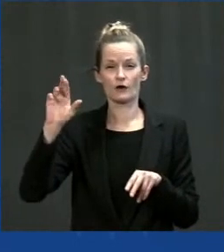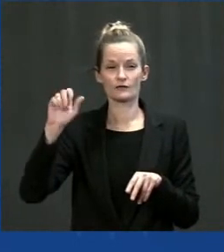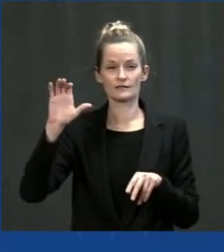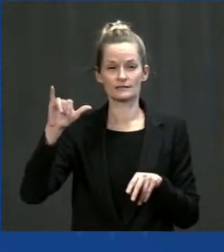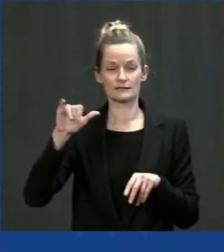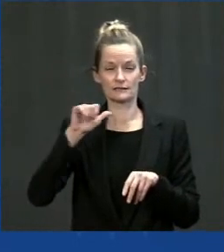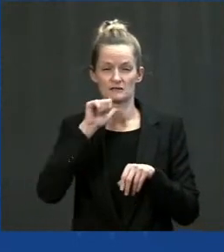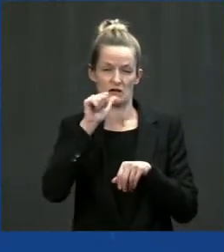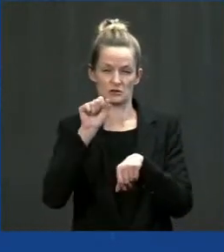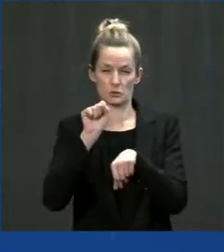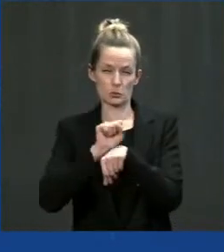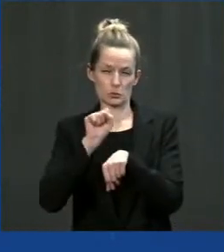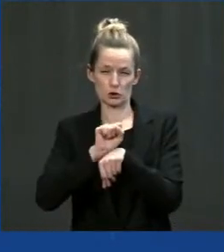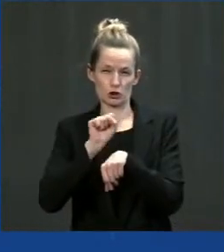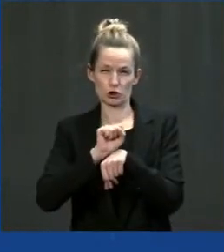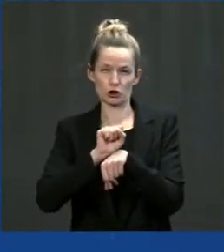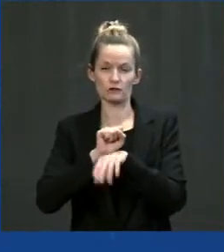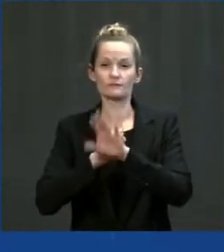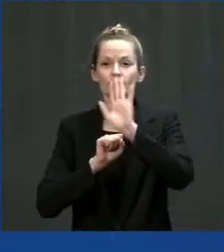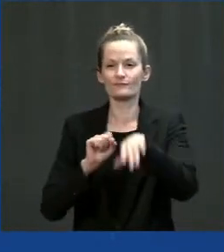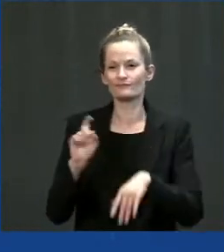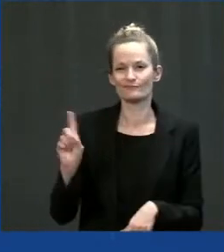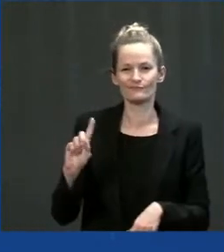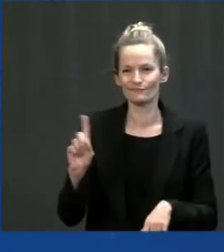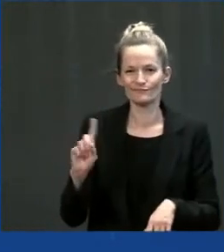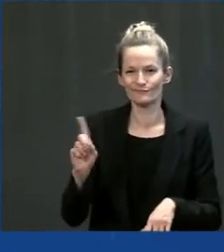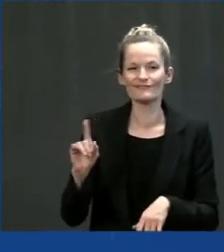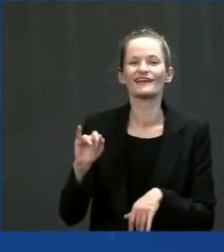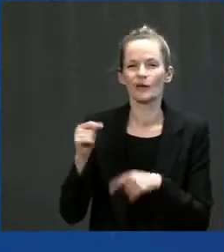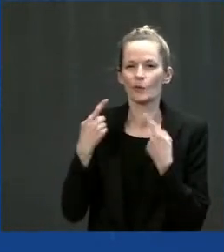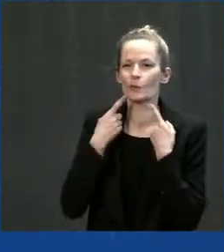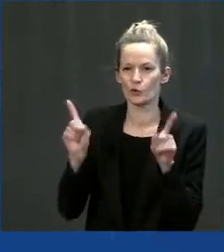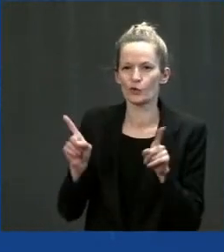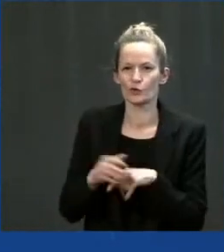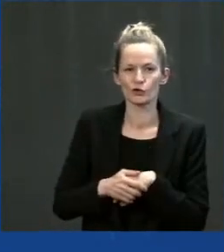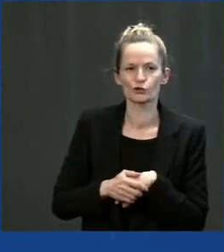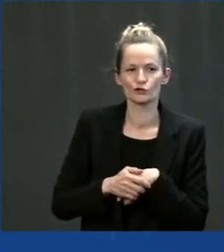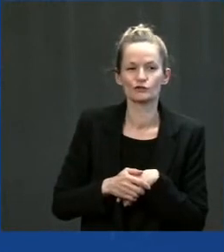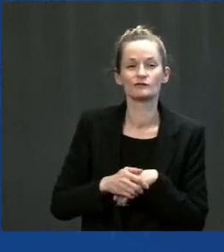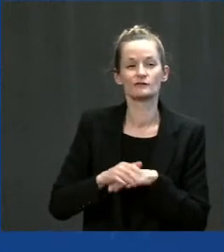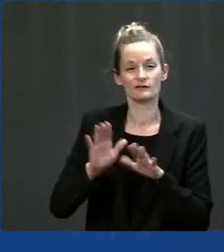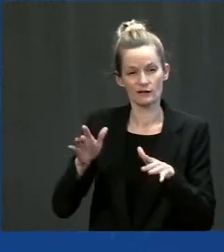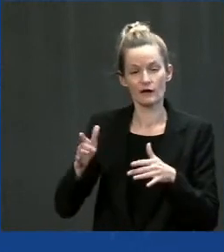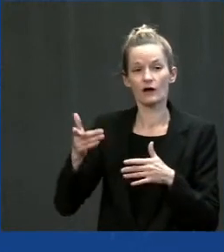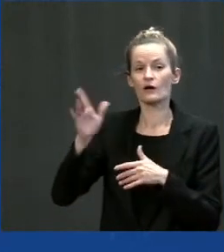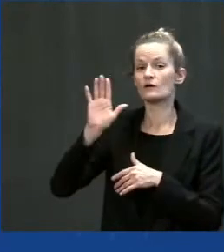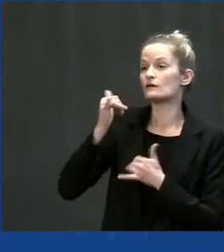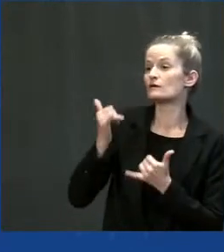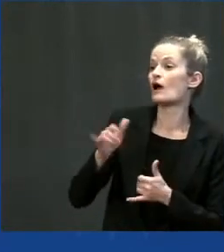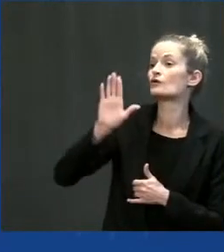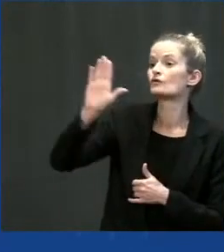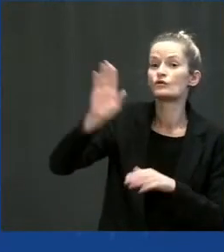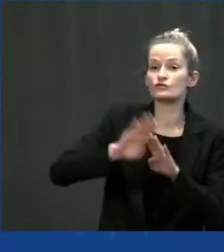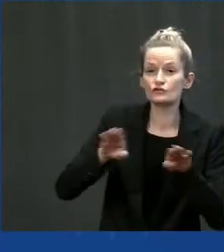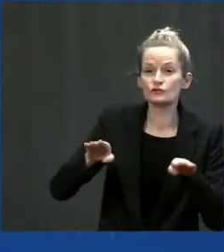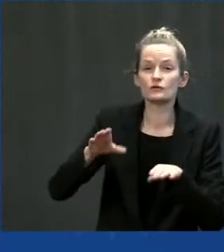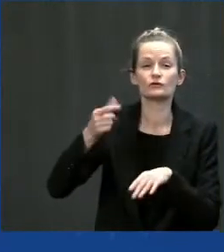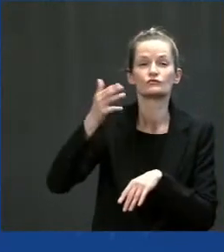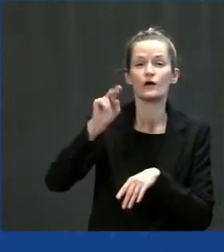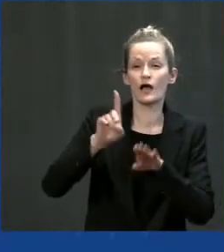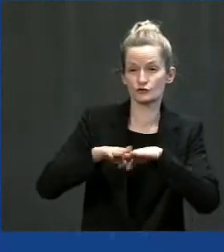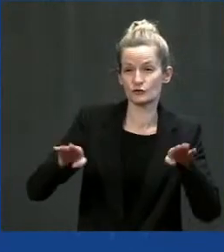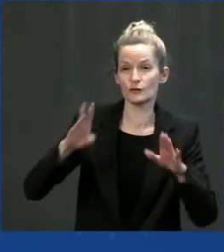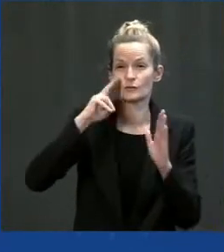really mean it. I'm not joking. I promise you this is what your children and grandchildren are going to be writing about in their senior thesis in graduate school.